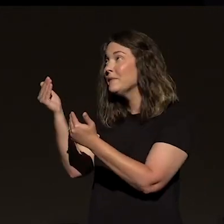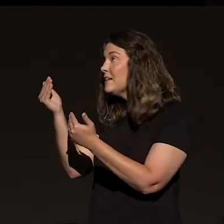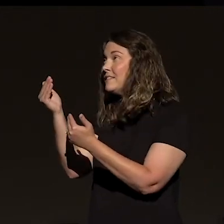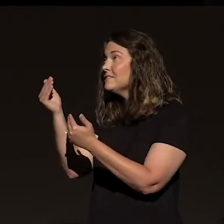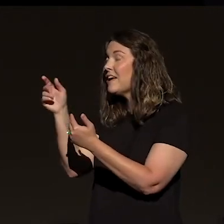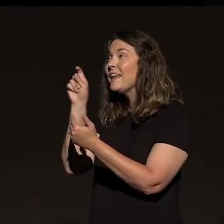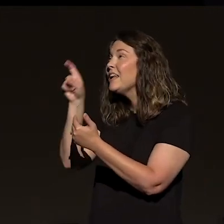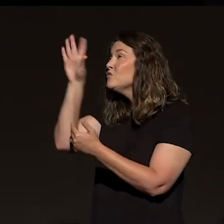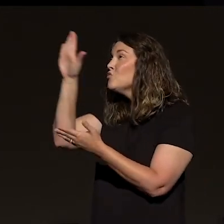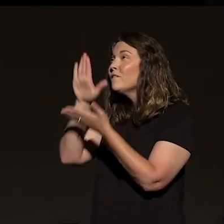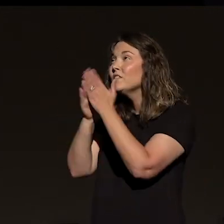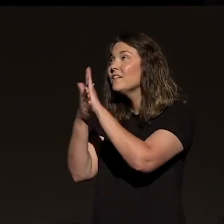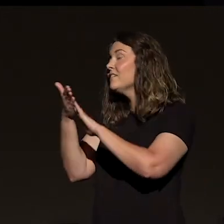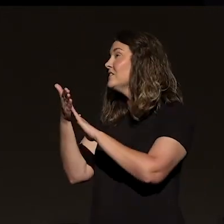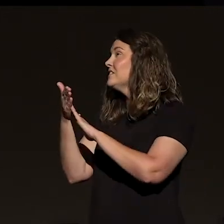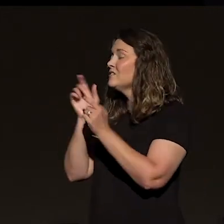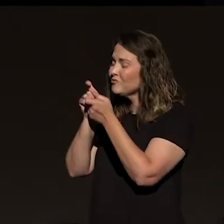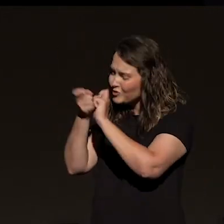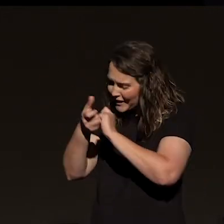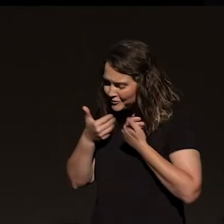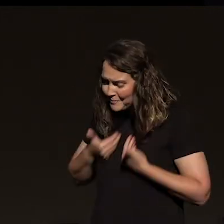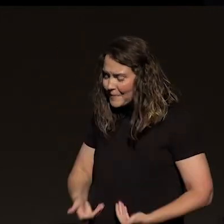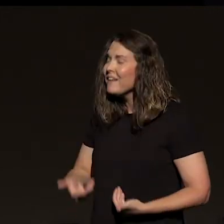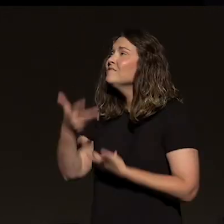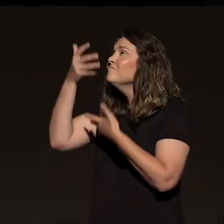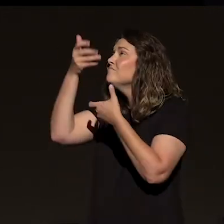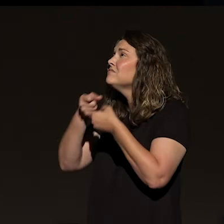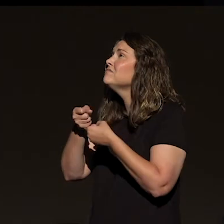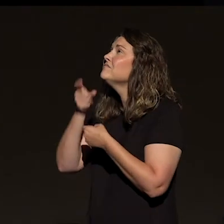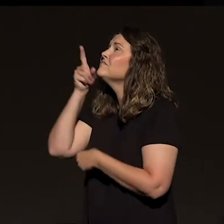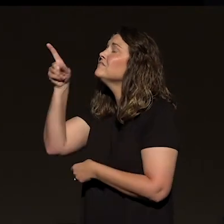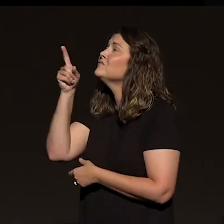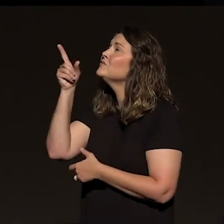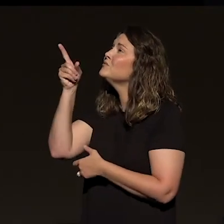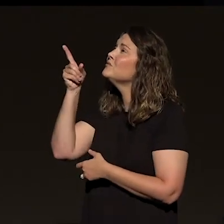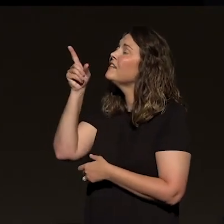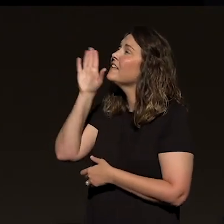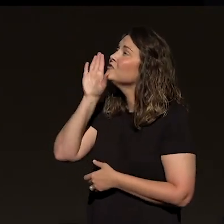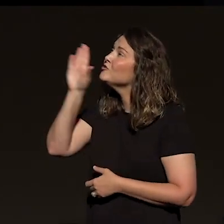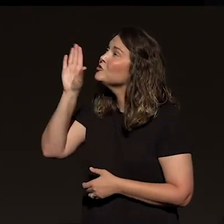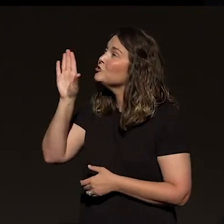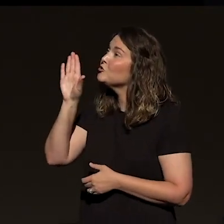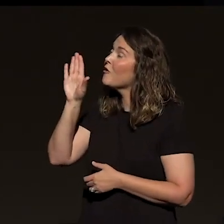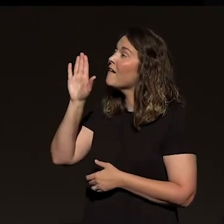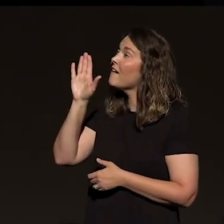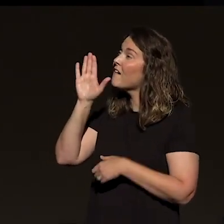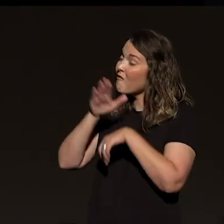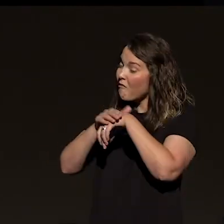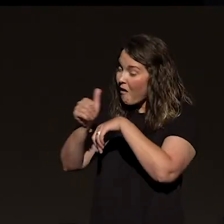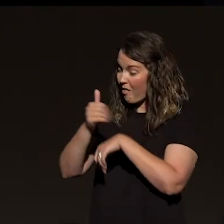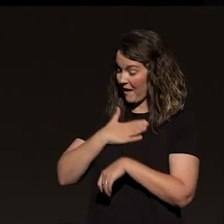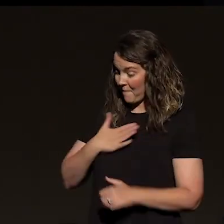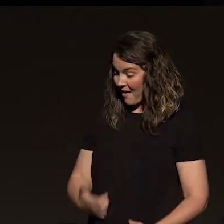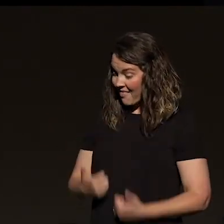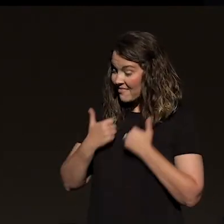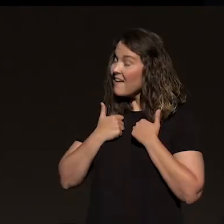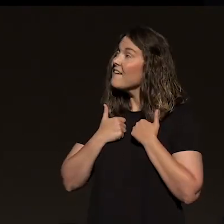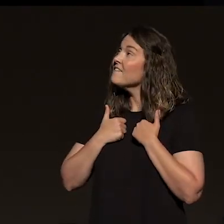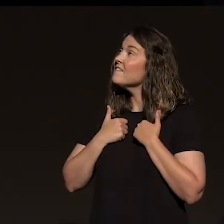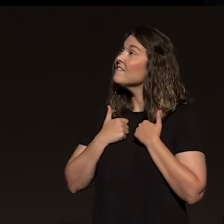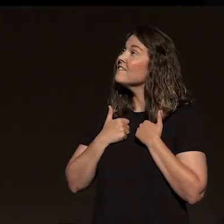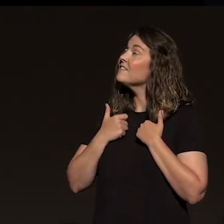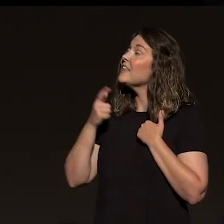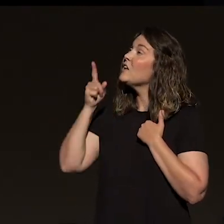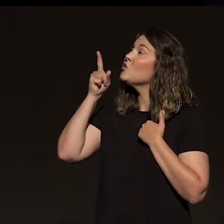you to forgive me. Jesus, I need you to change me. I'm trusting, Jesus, that this kingdom call on my life, that you made possible